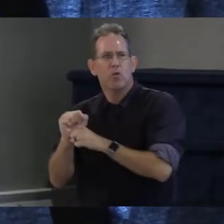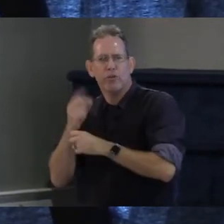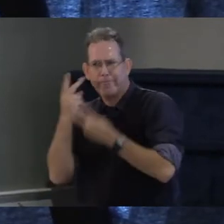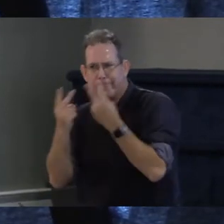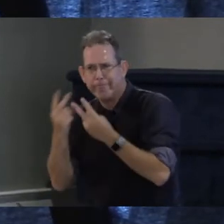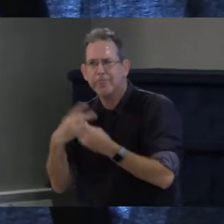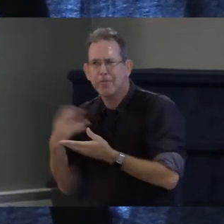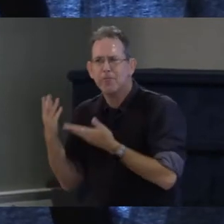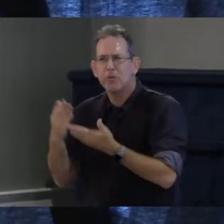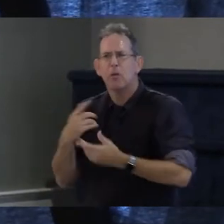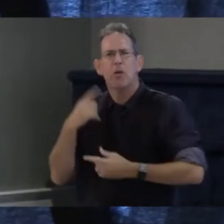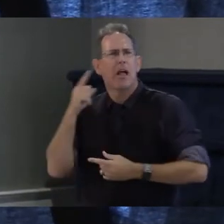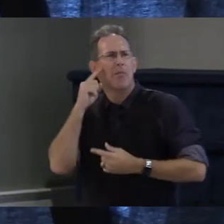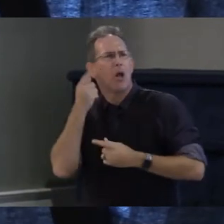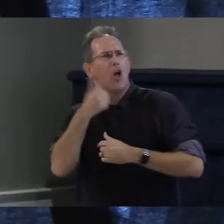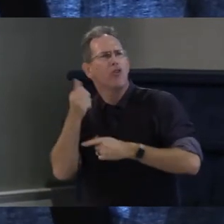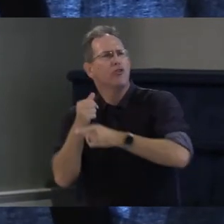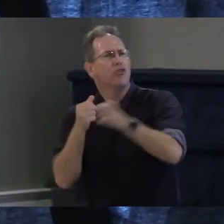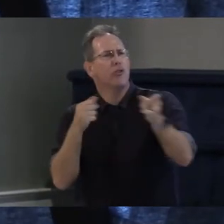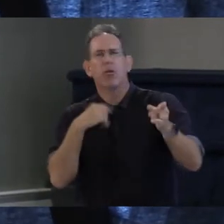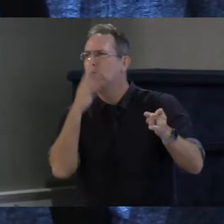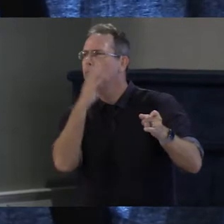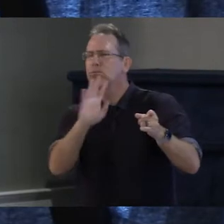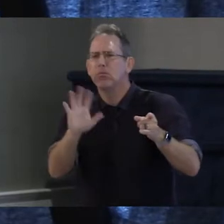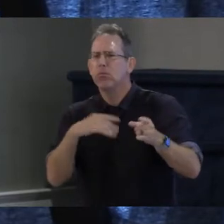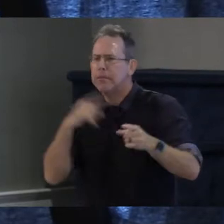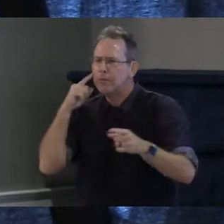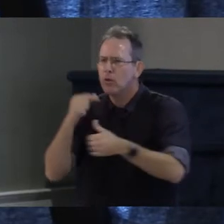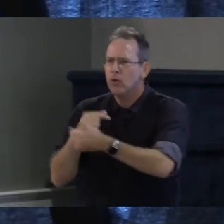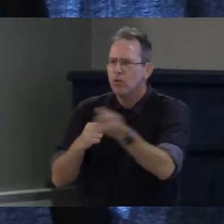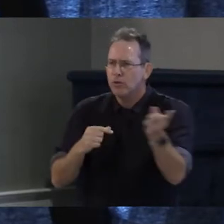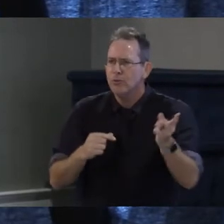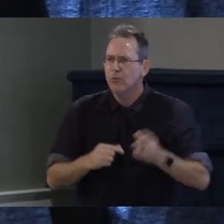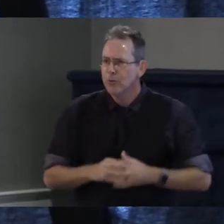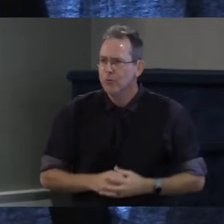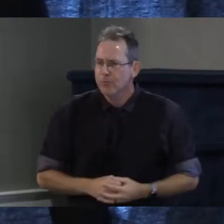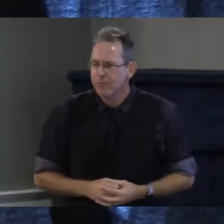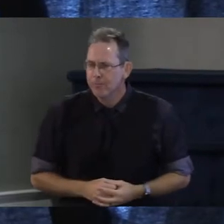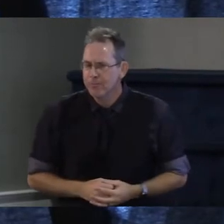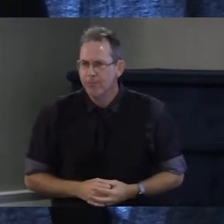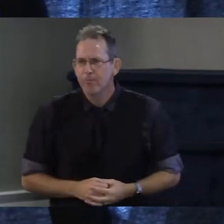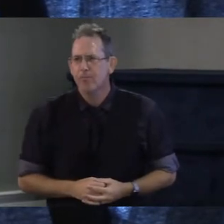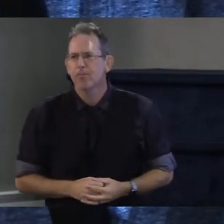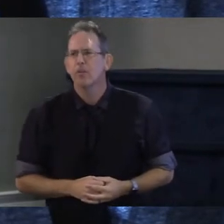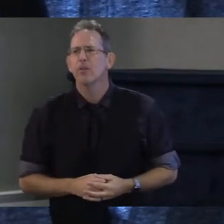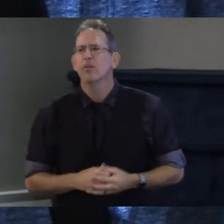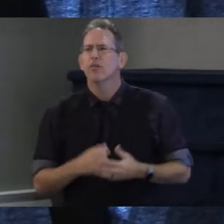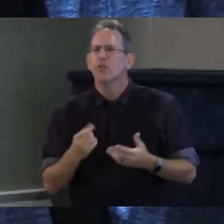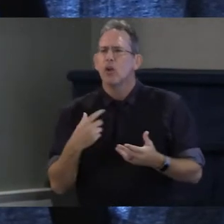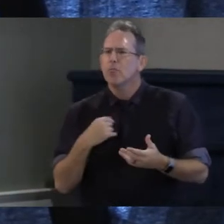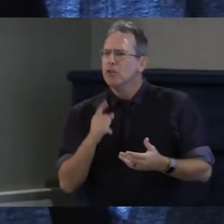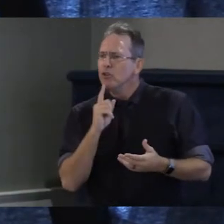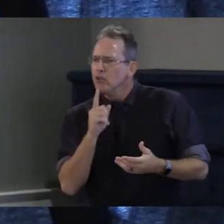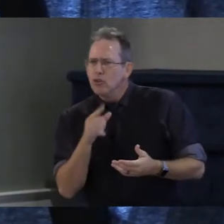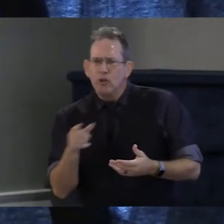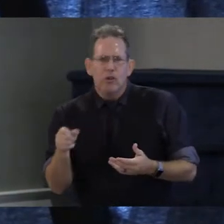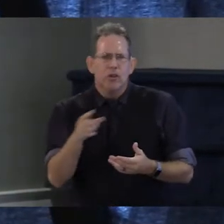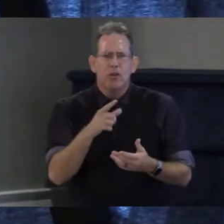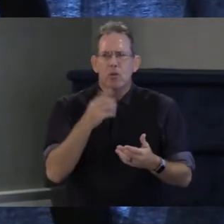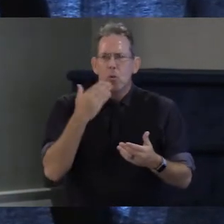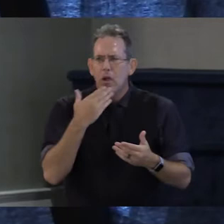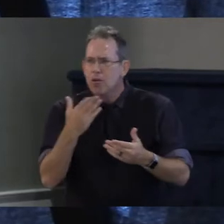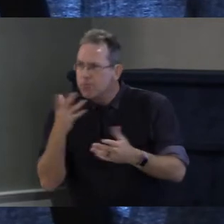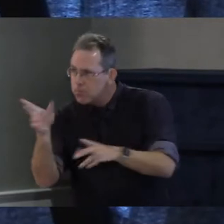those families need in order to be well cared for by the school